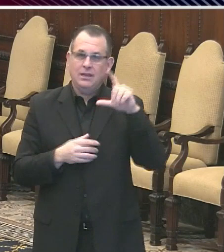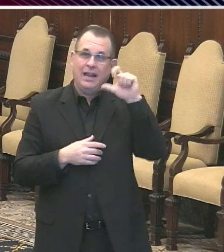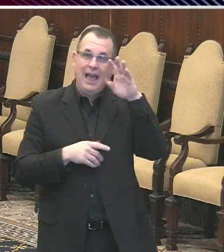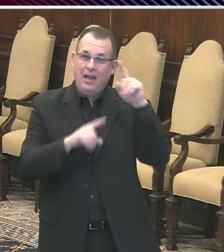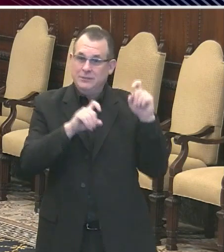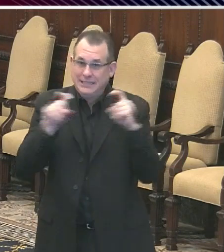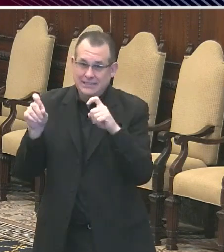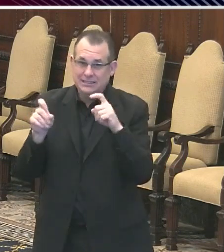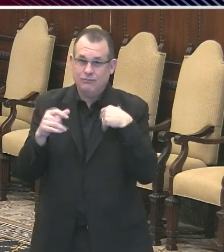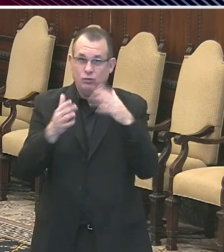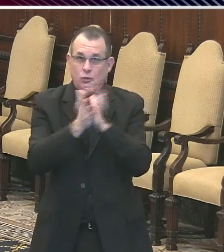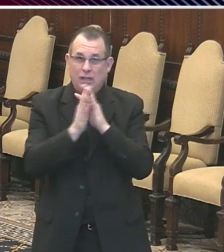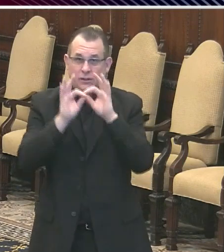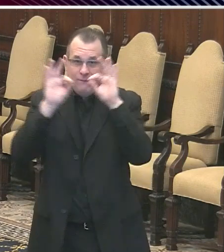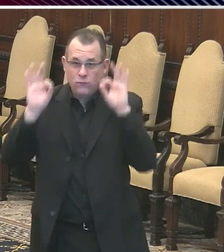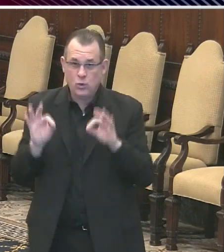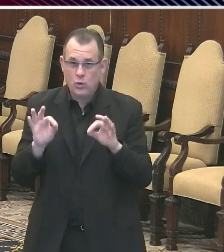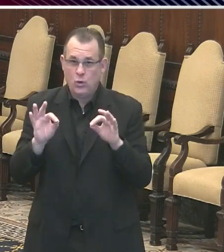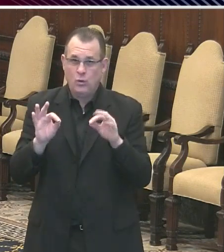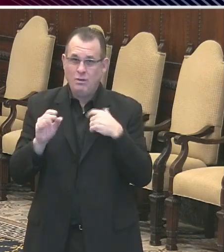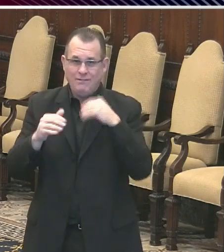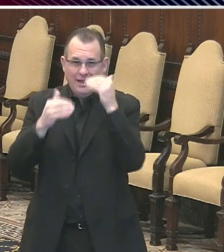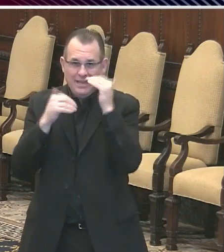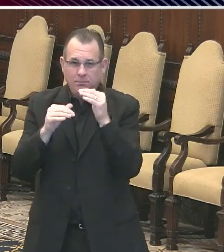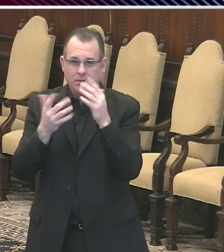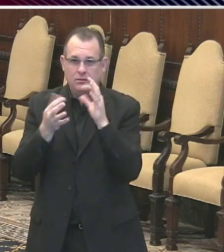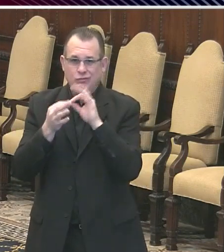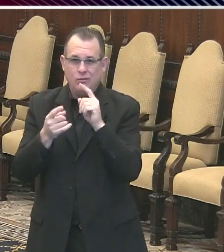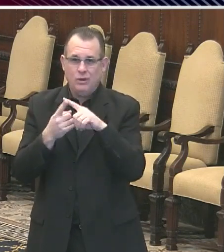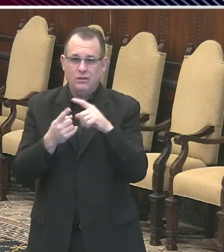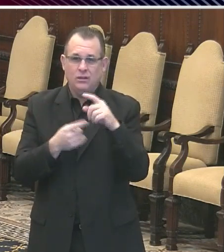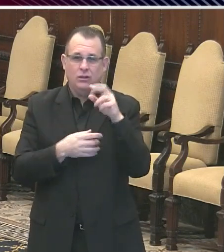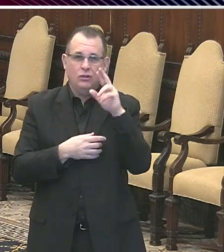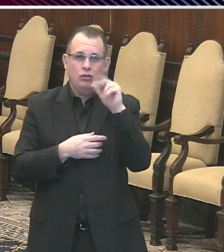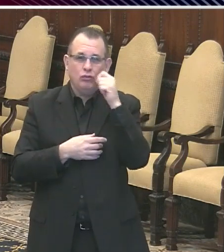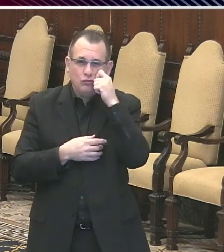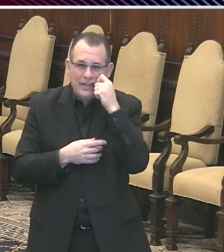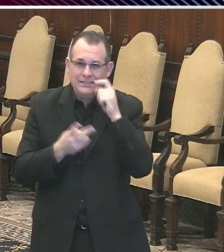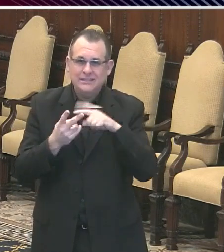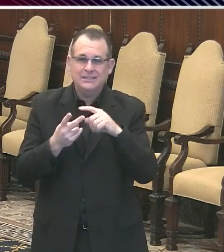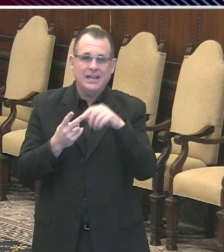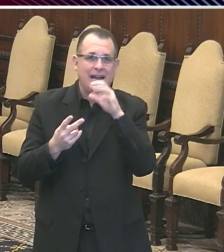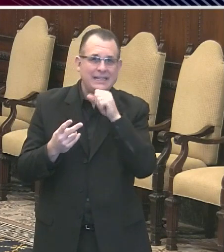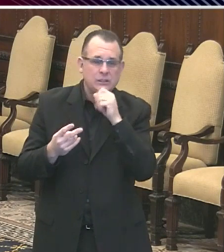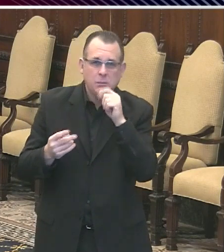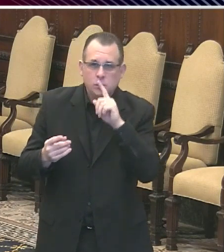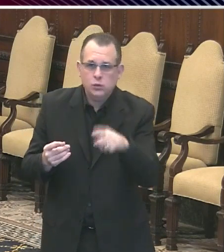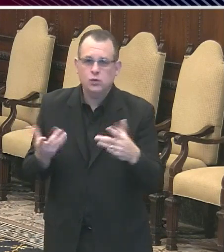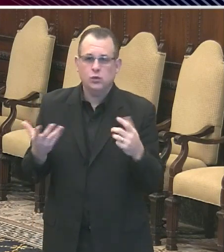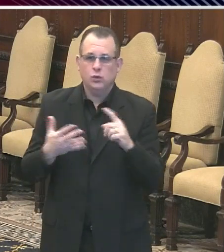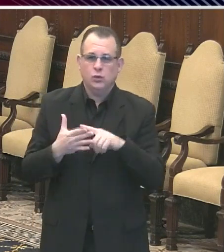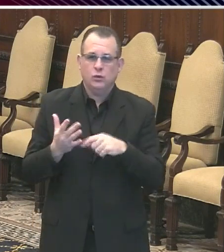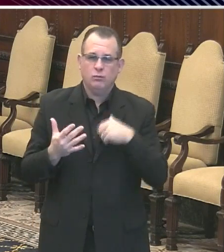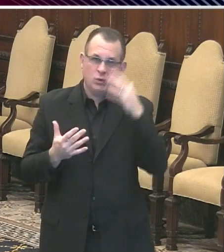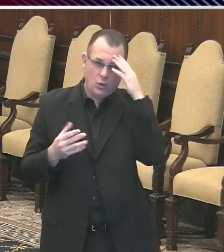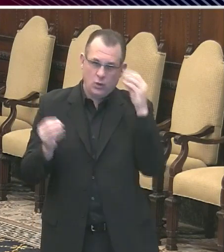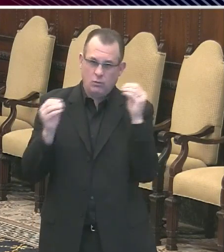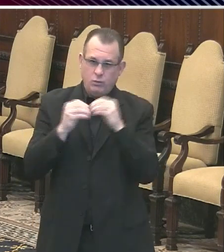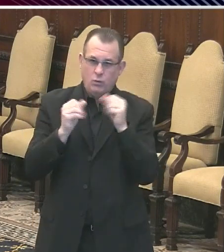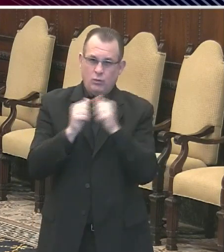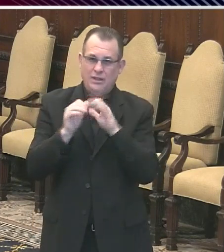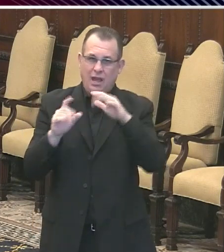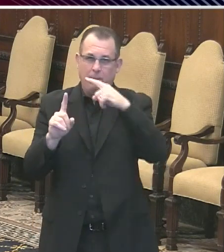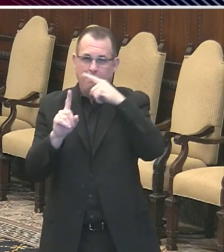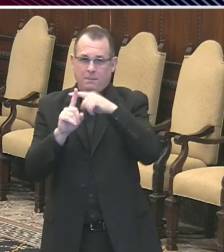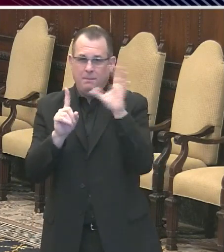form. There's very limited information there on race. I don't know what there is on age. And so we know more about the positives than we know about the